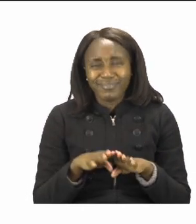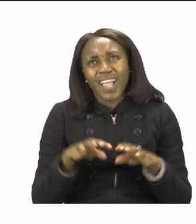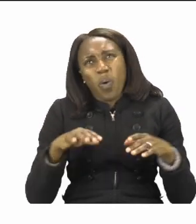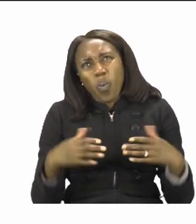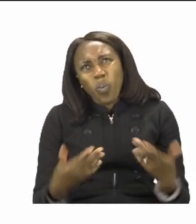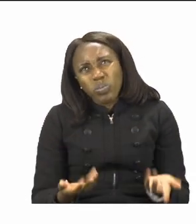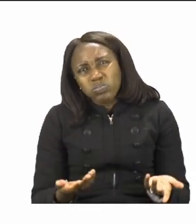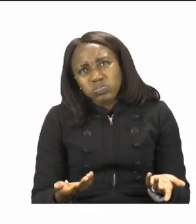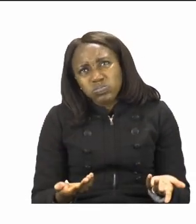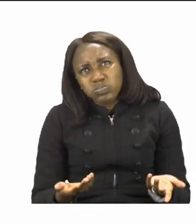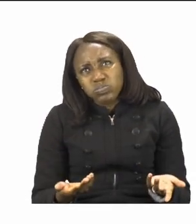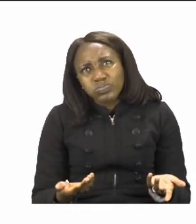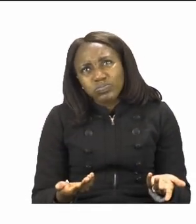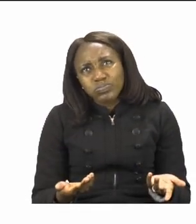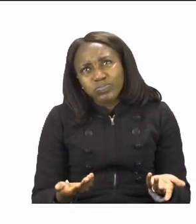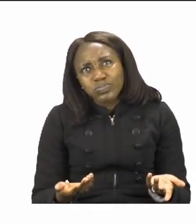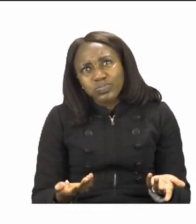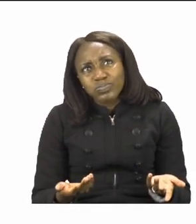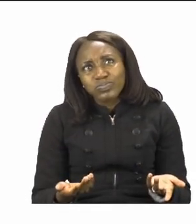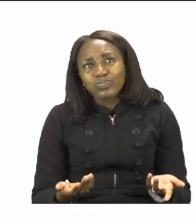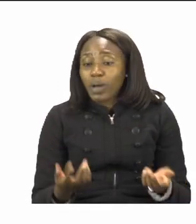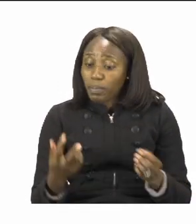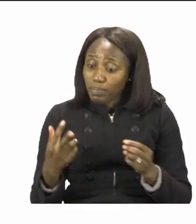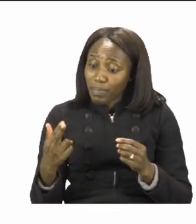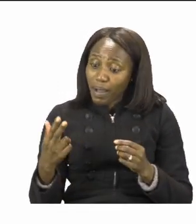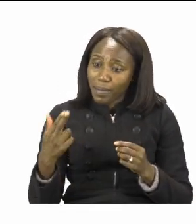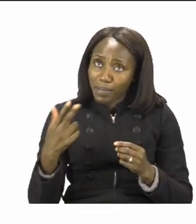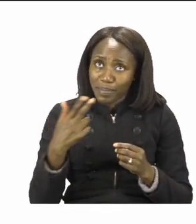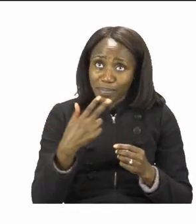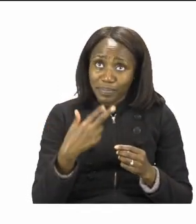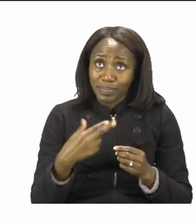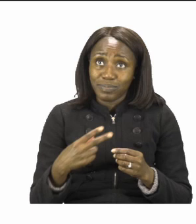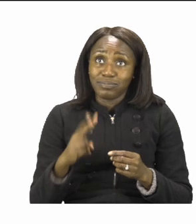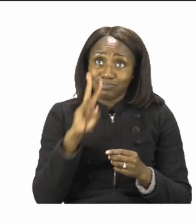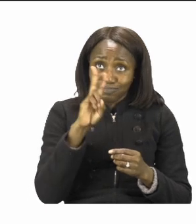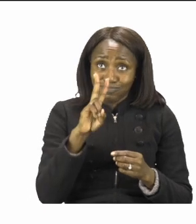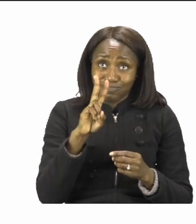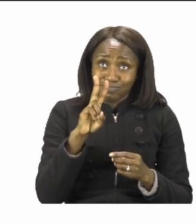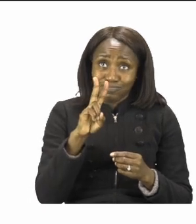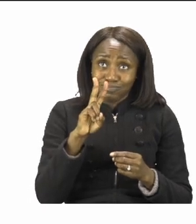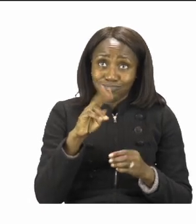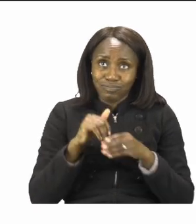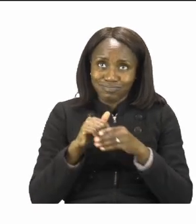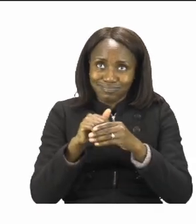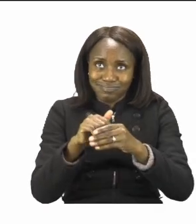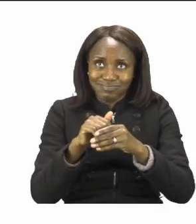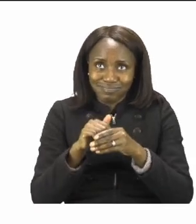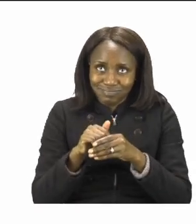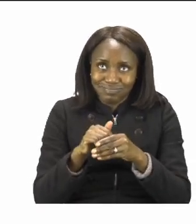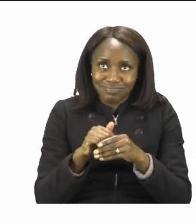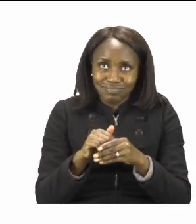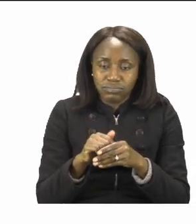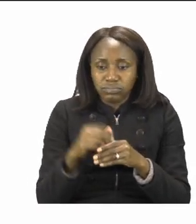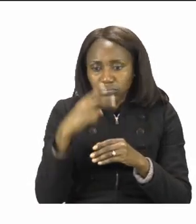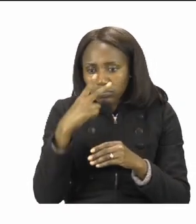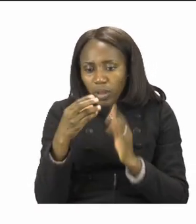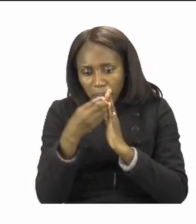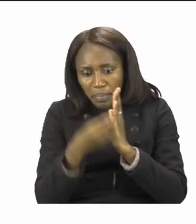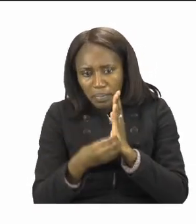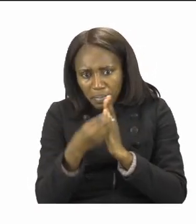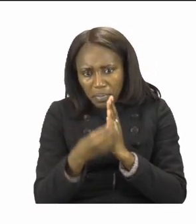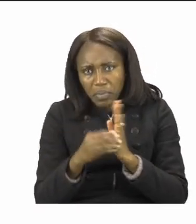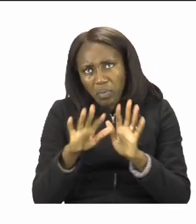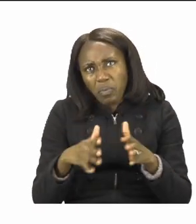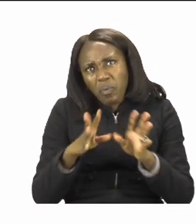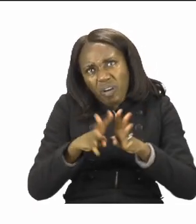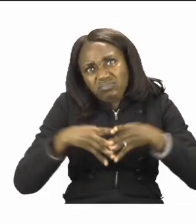going to fill in this page is by cutting two types of transport in magazines or newspapers.